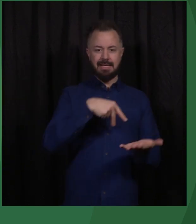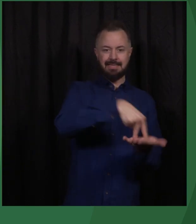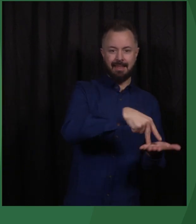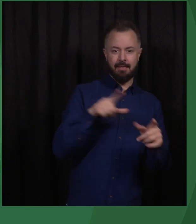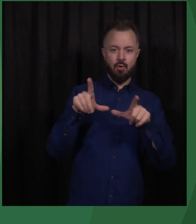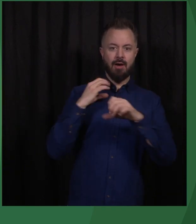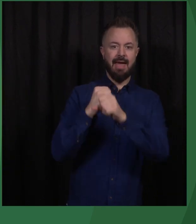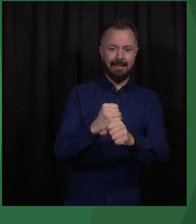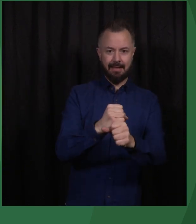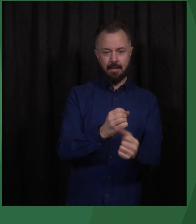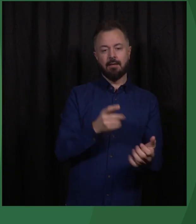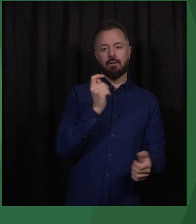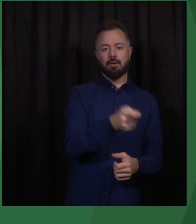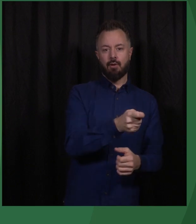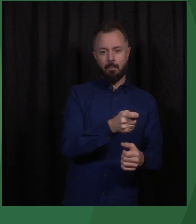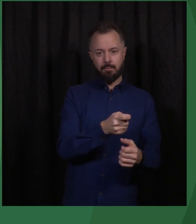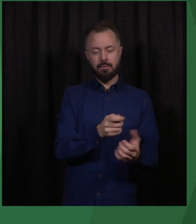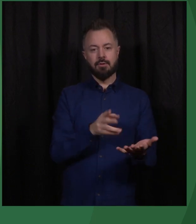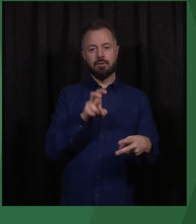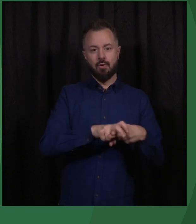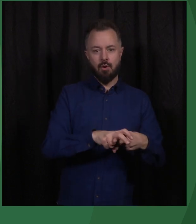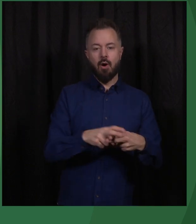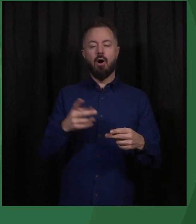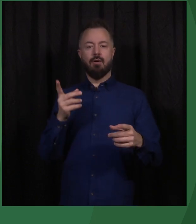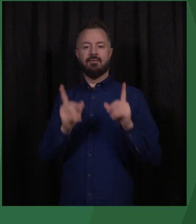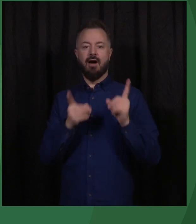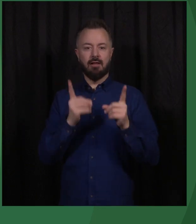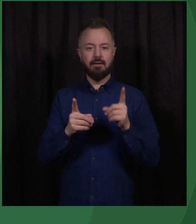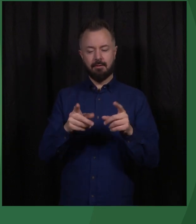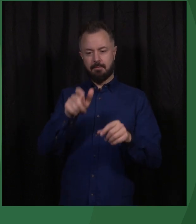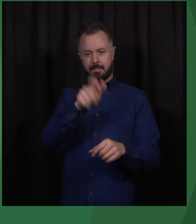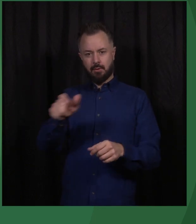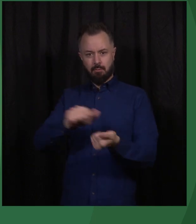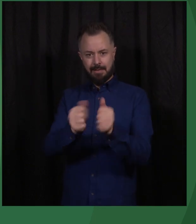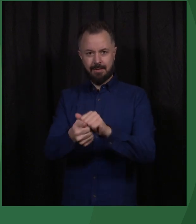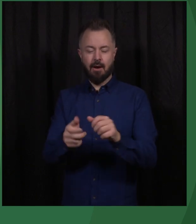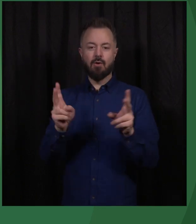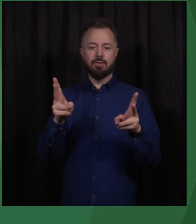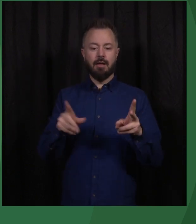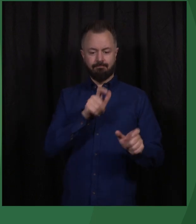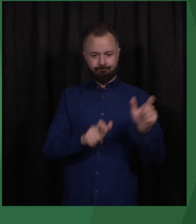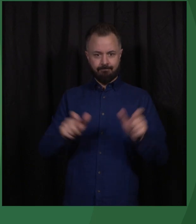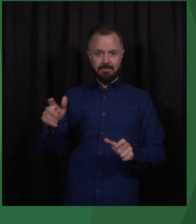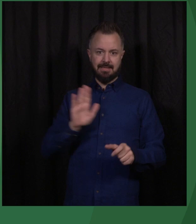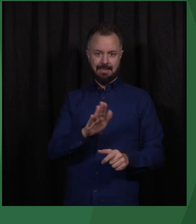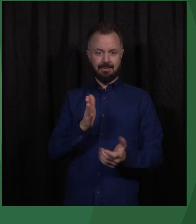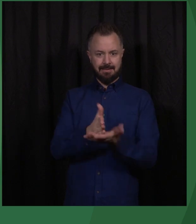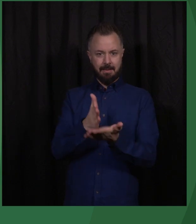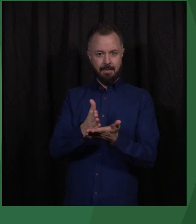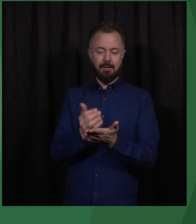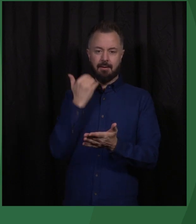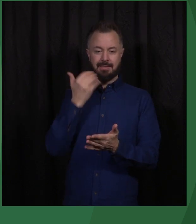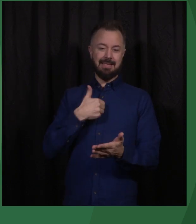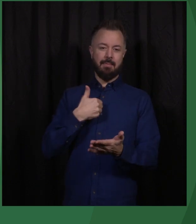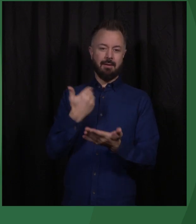and elected governments and parliamentarians with the interests of its people at core. There is